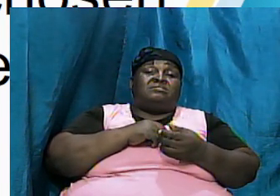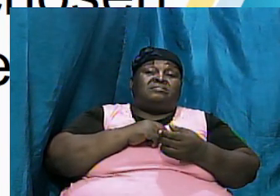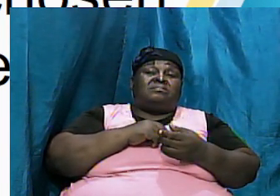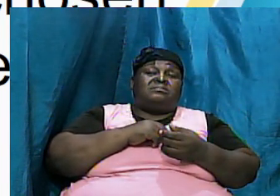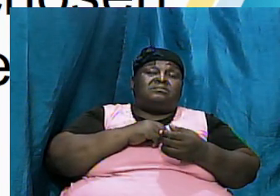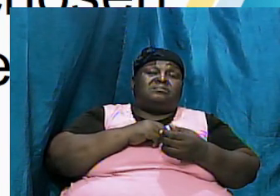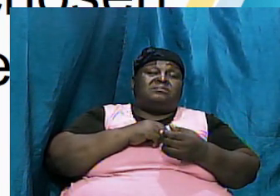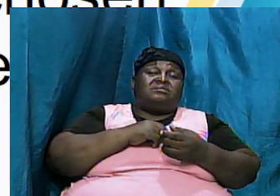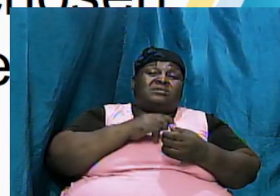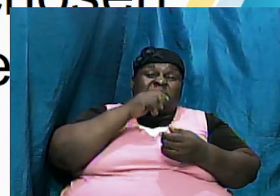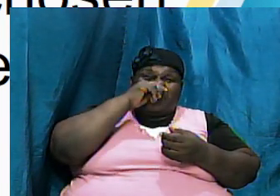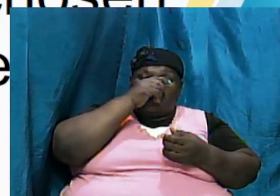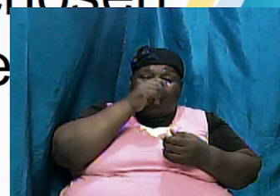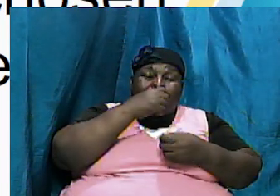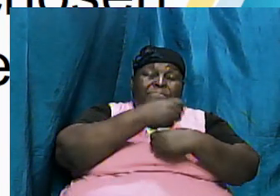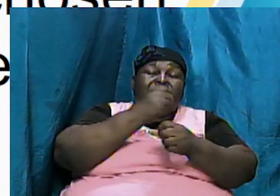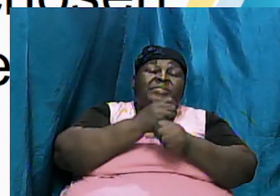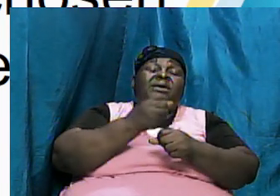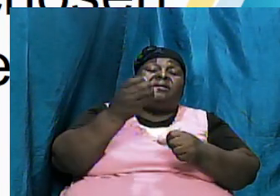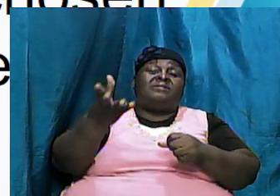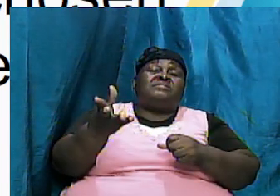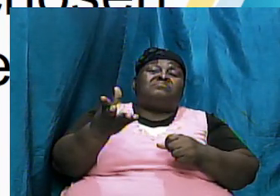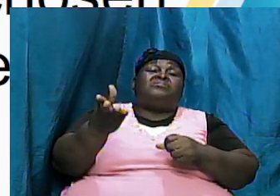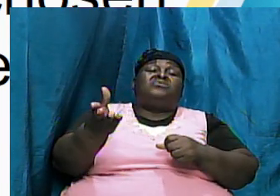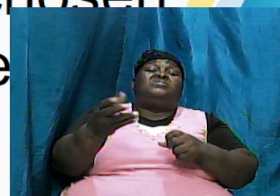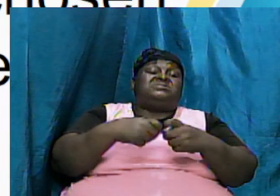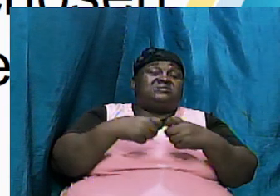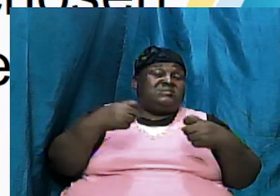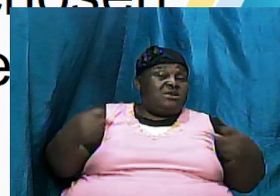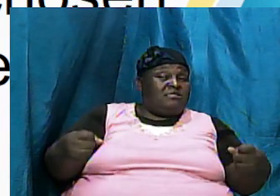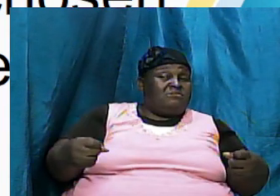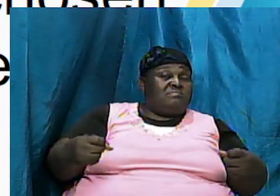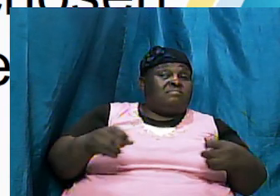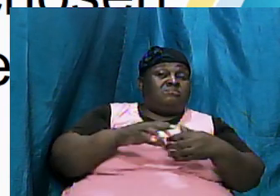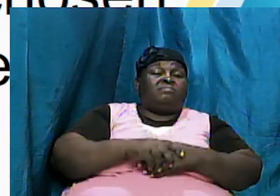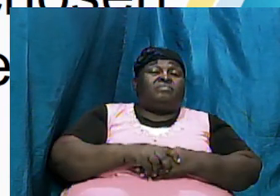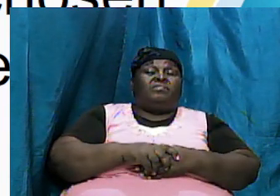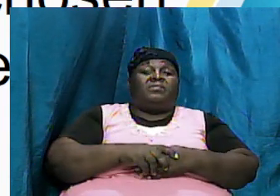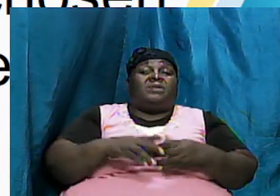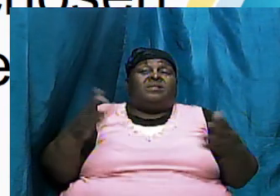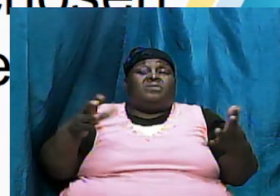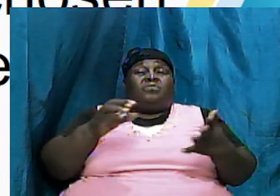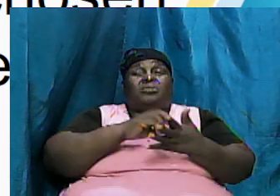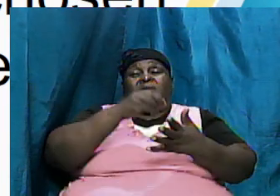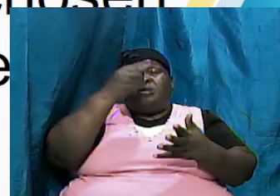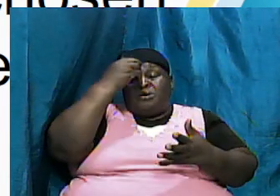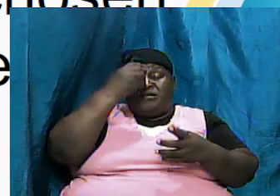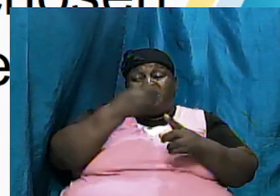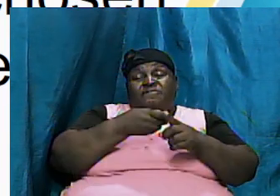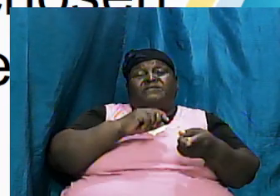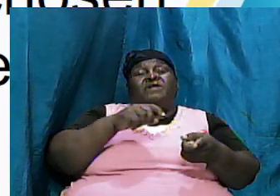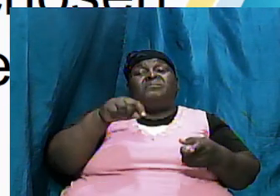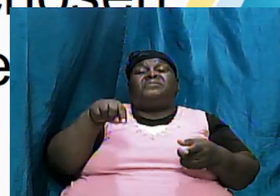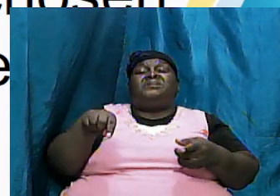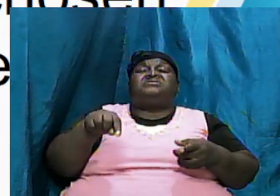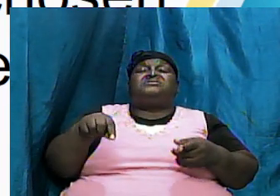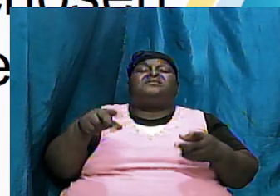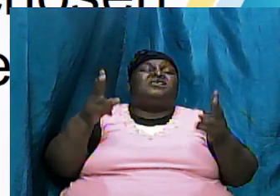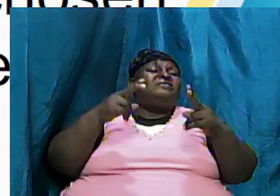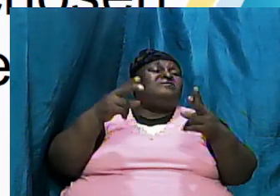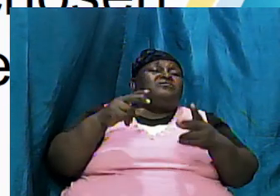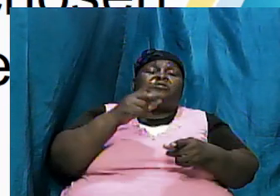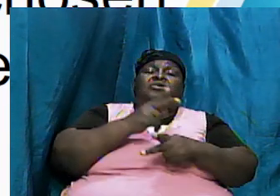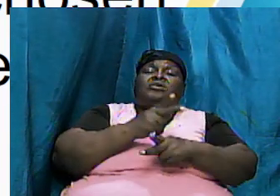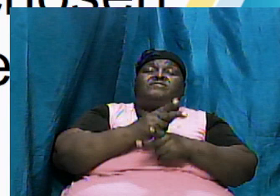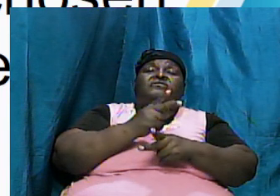are trying to call upon the name of the Lord so what we are learning from this is that we need to be very careful